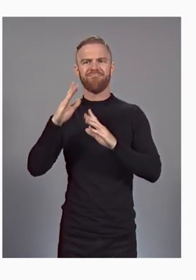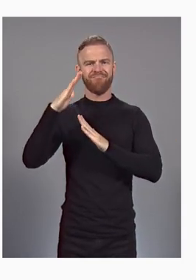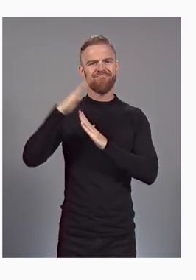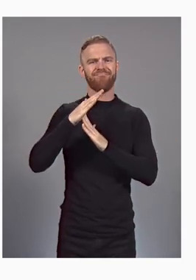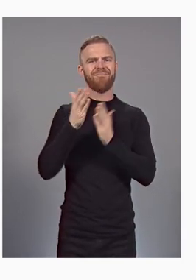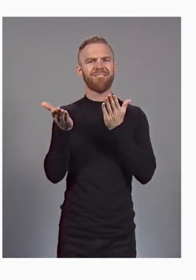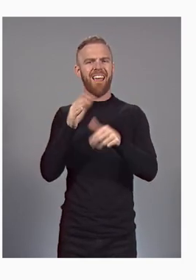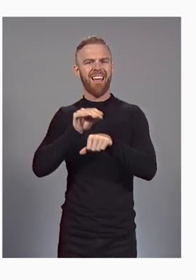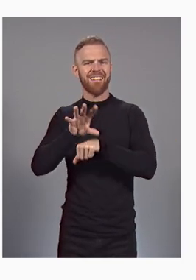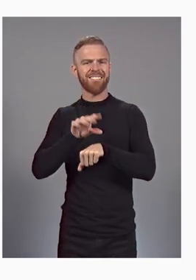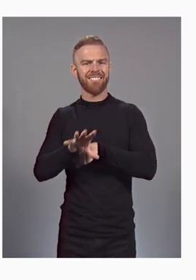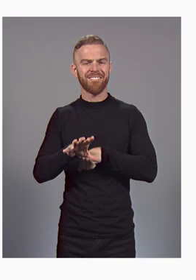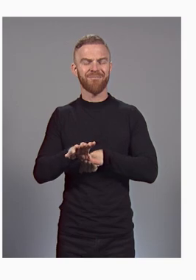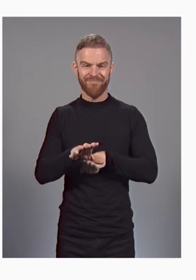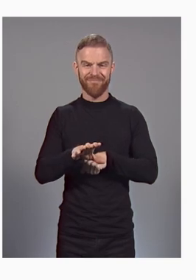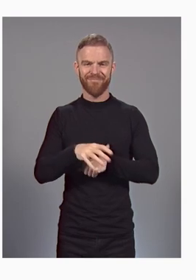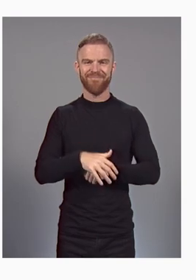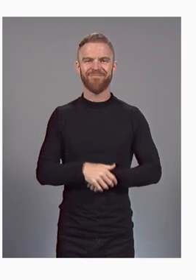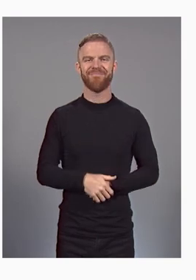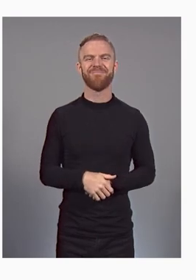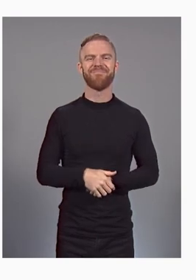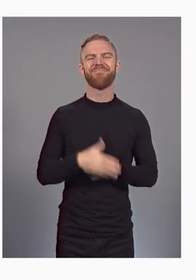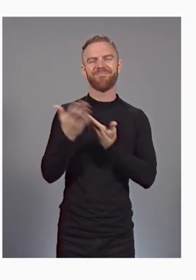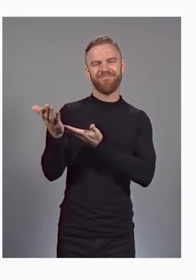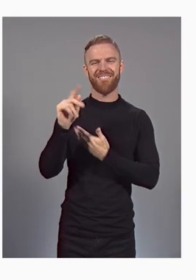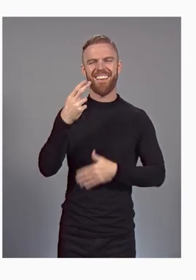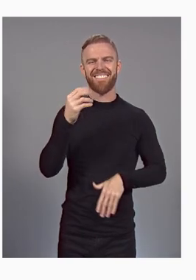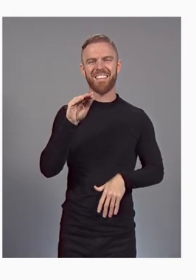available. Back to you, Thomas.